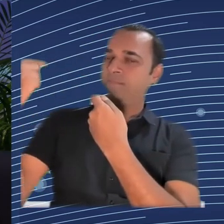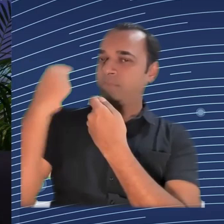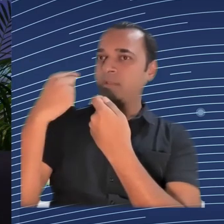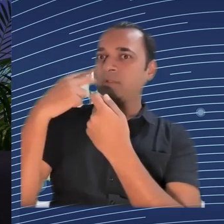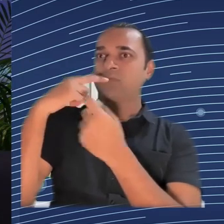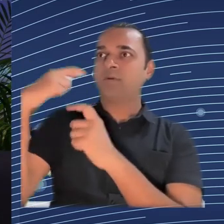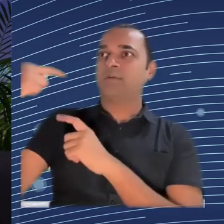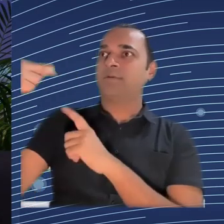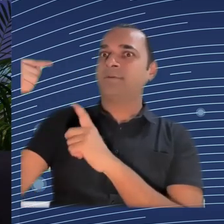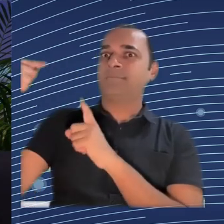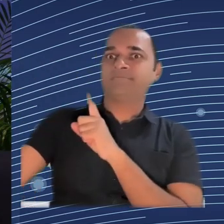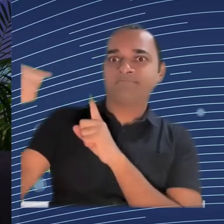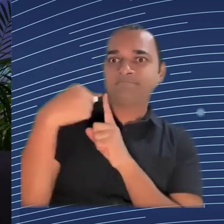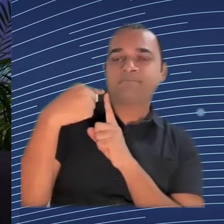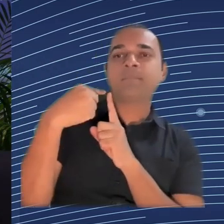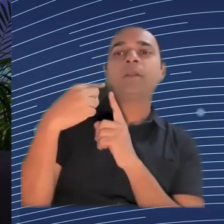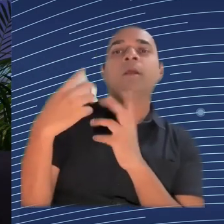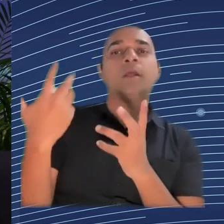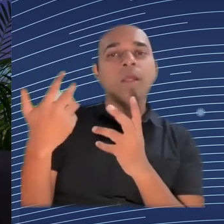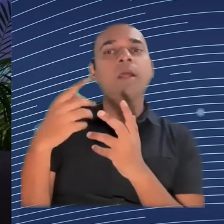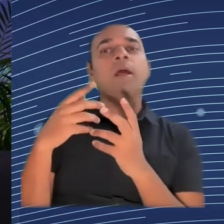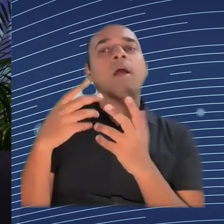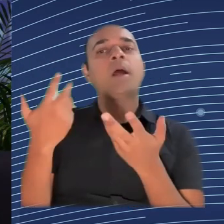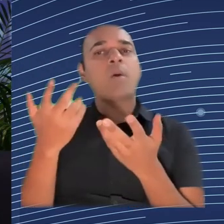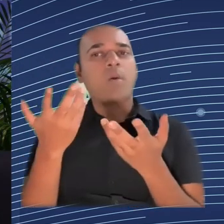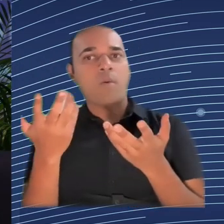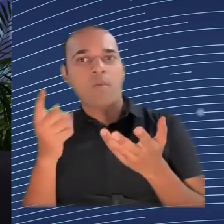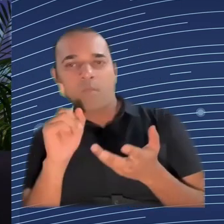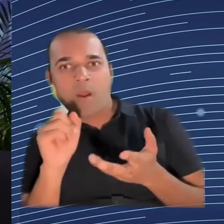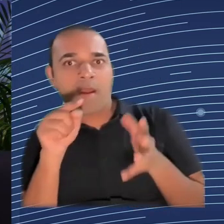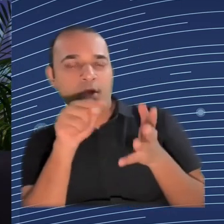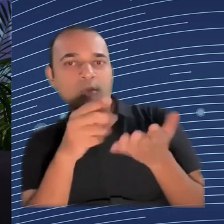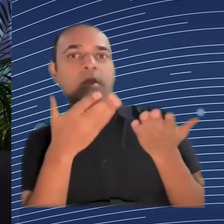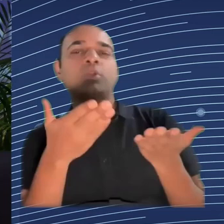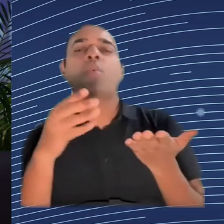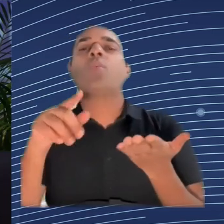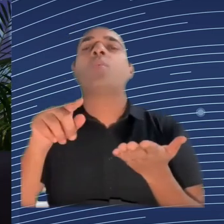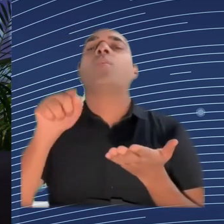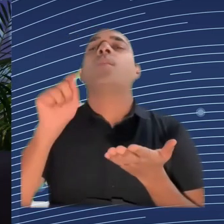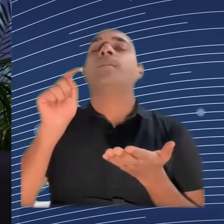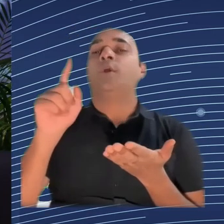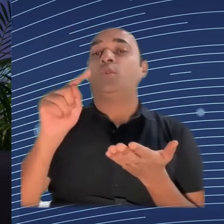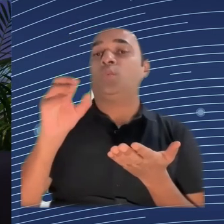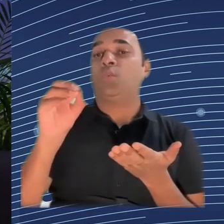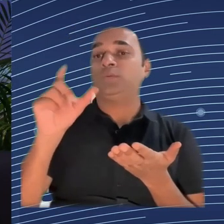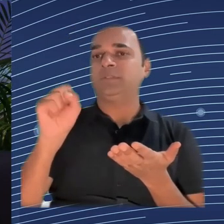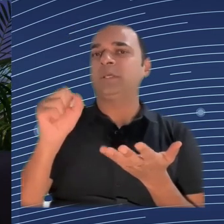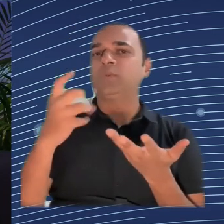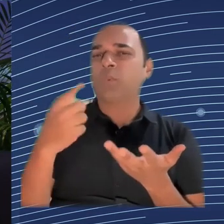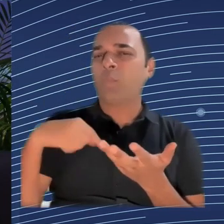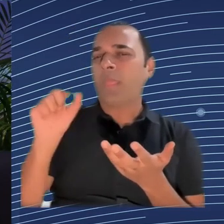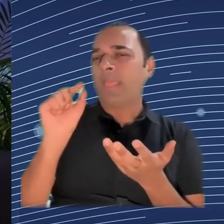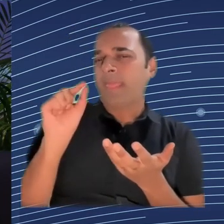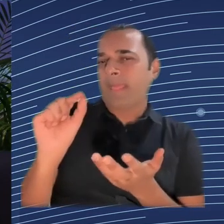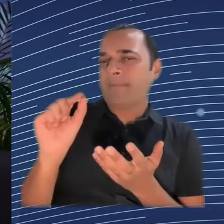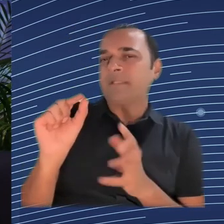It's based also on potentially helping the employer, sometimes the worker, but most of the time